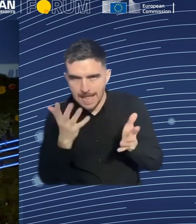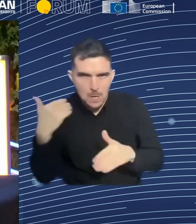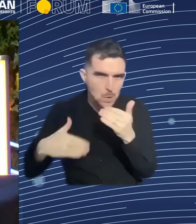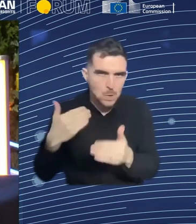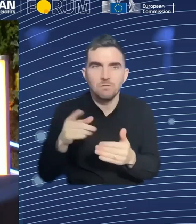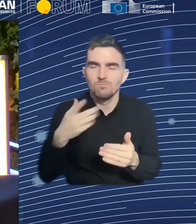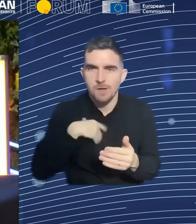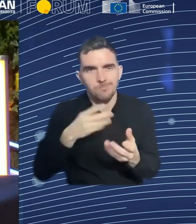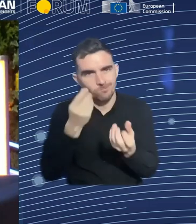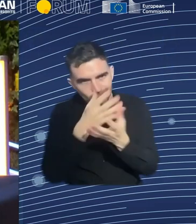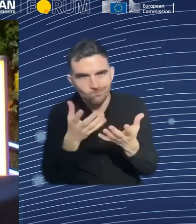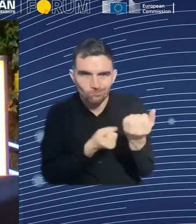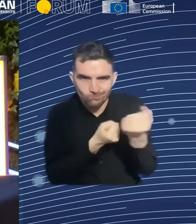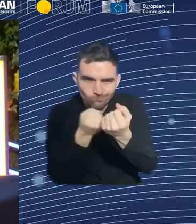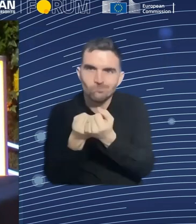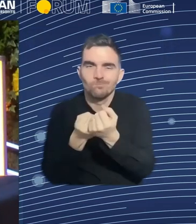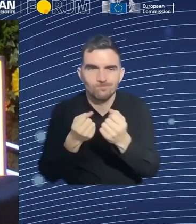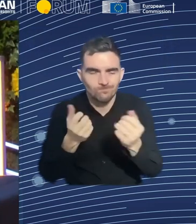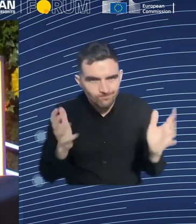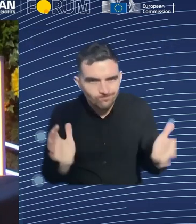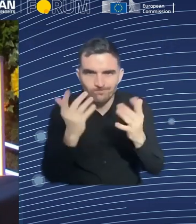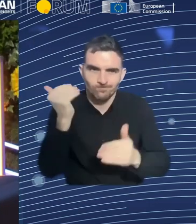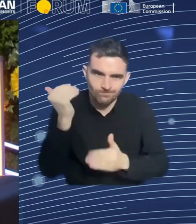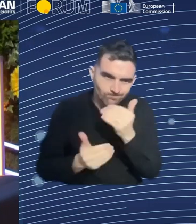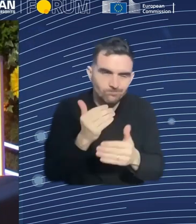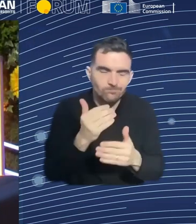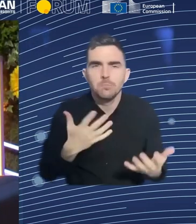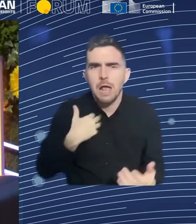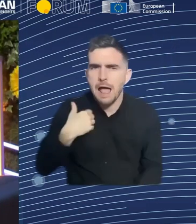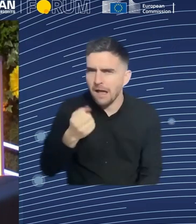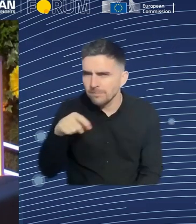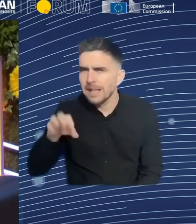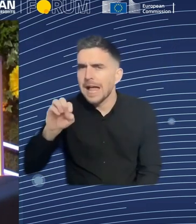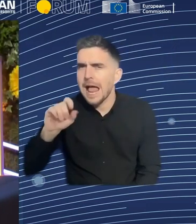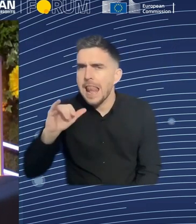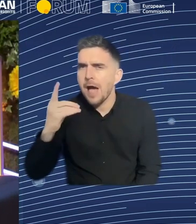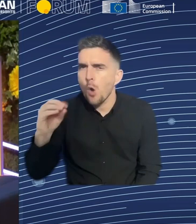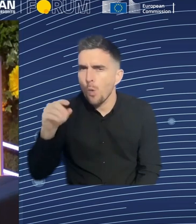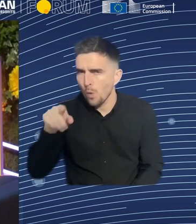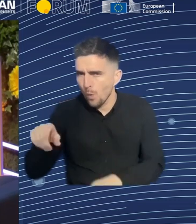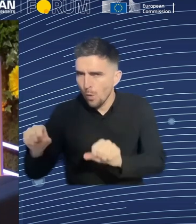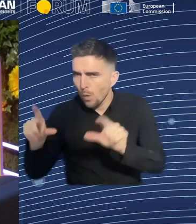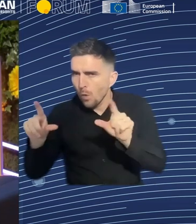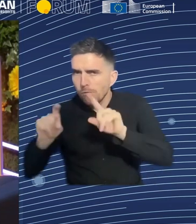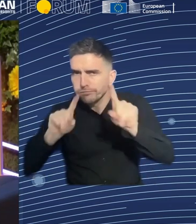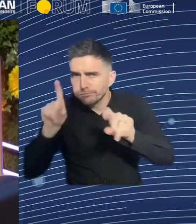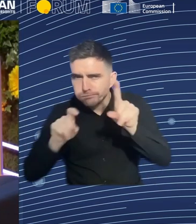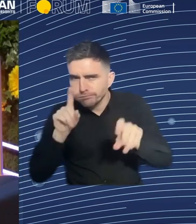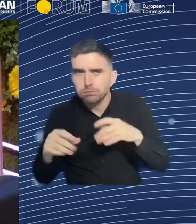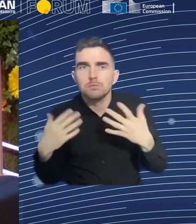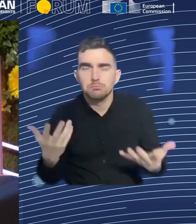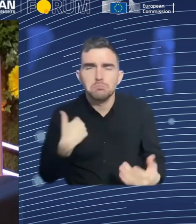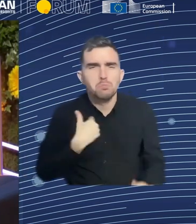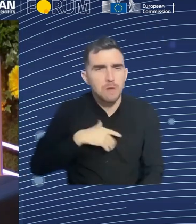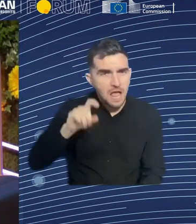do we make sure that in the upskilling and reskilling policies we also take gender equality and non-gendered skills